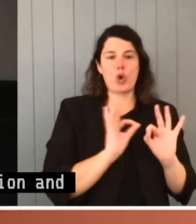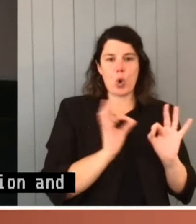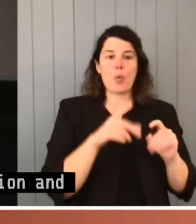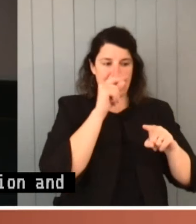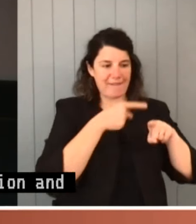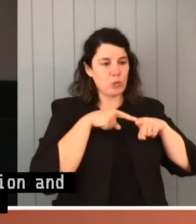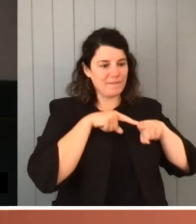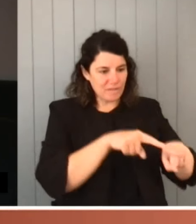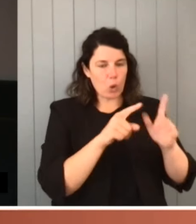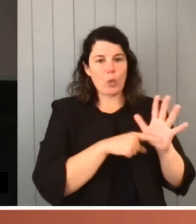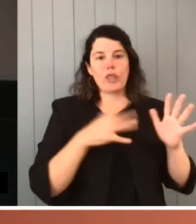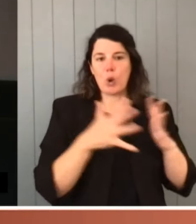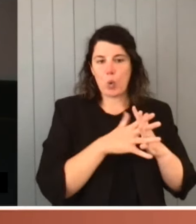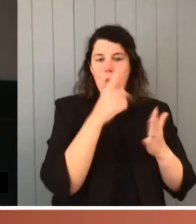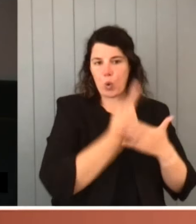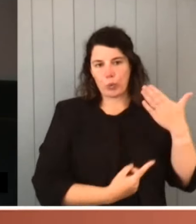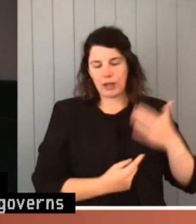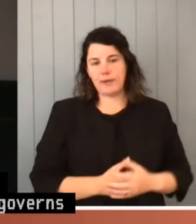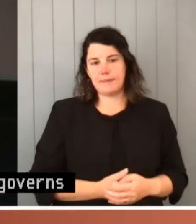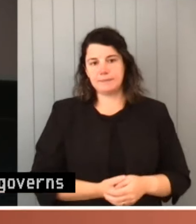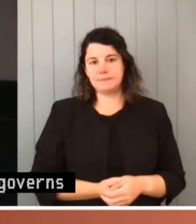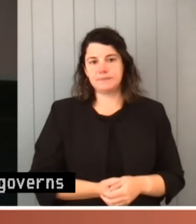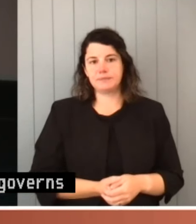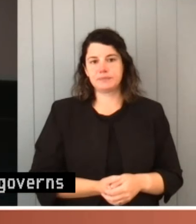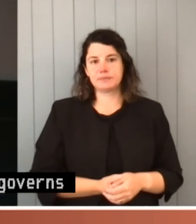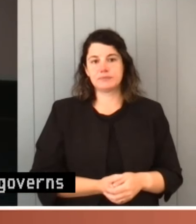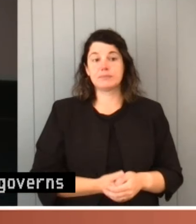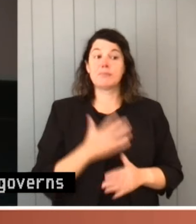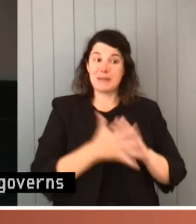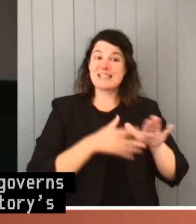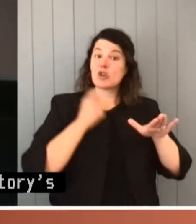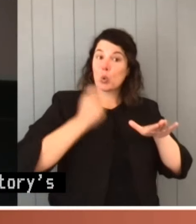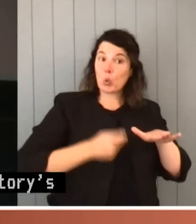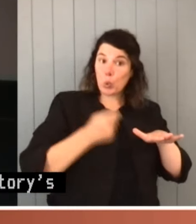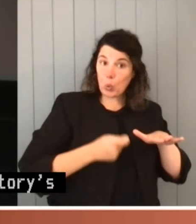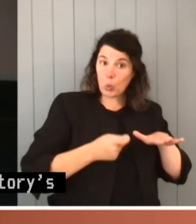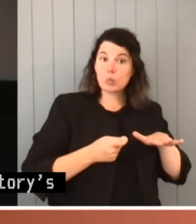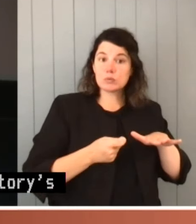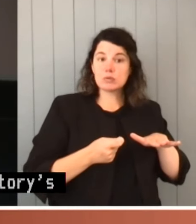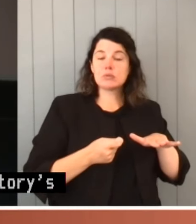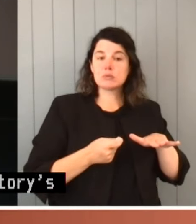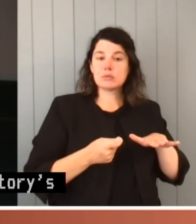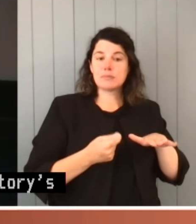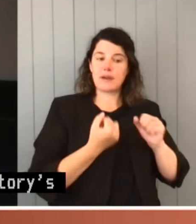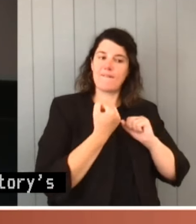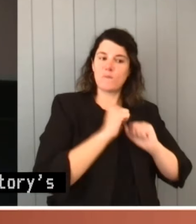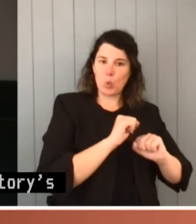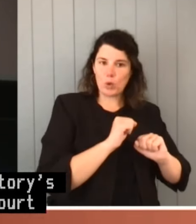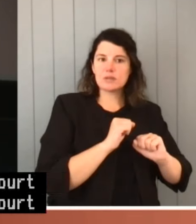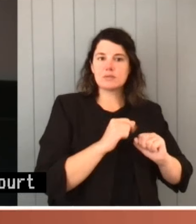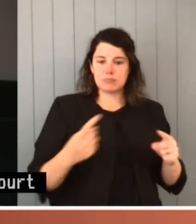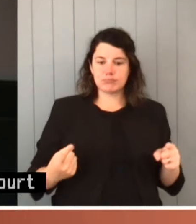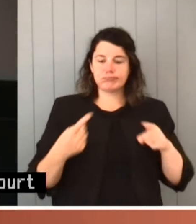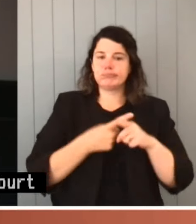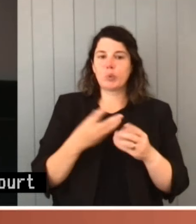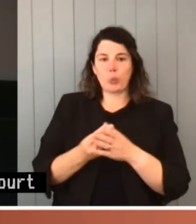repository's powers. In so doing, the court avoids administrative, if in so doing, the court avoids administrative injustice or